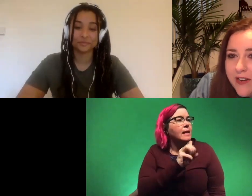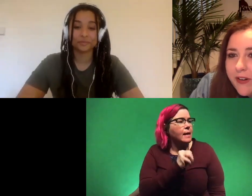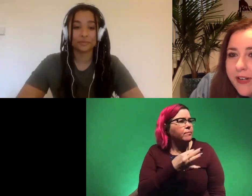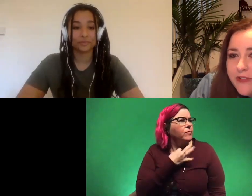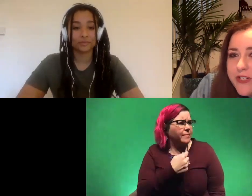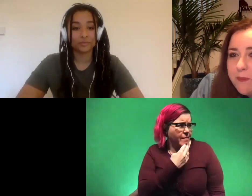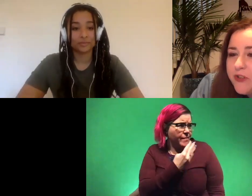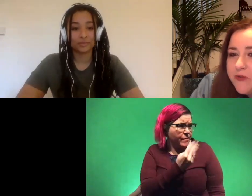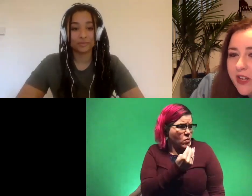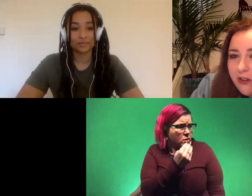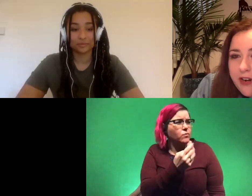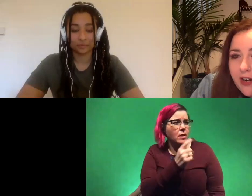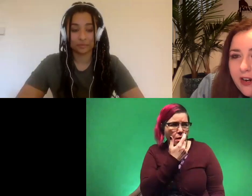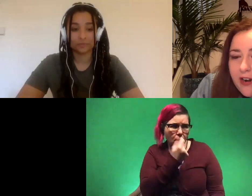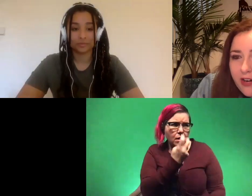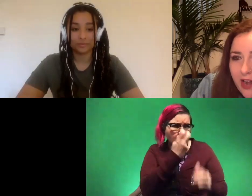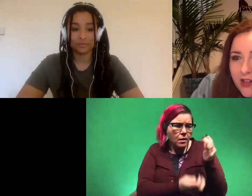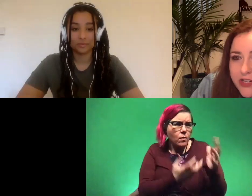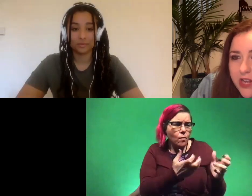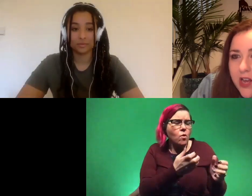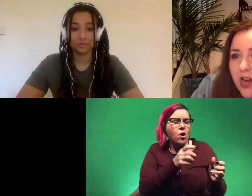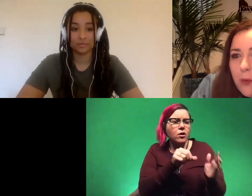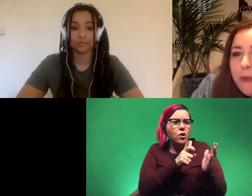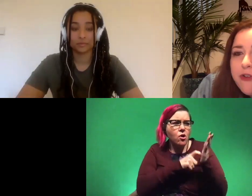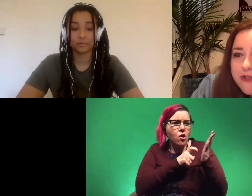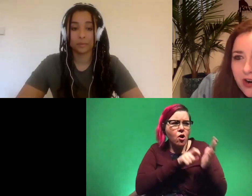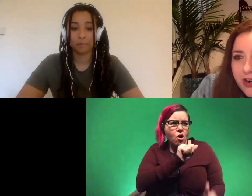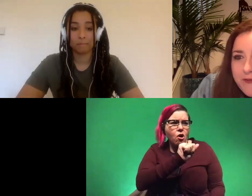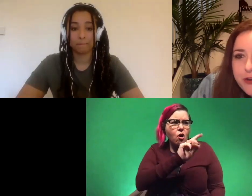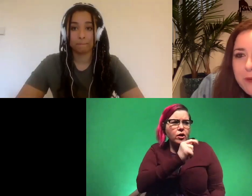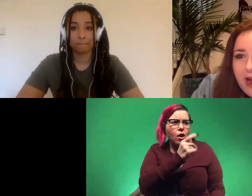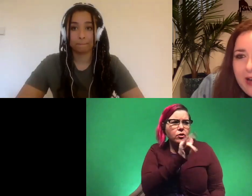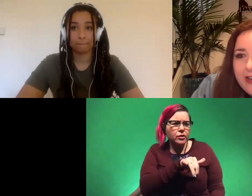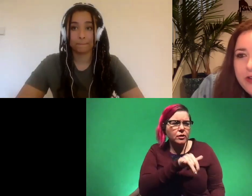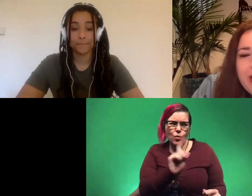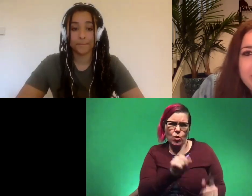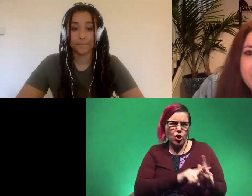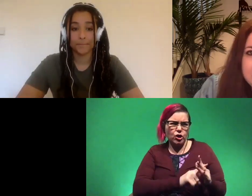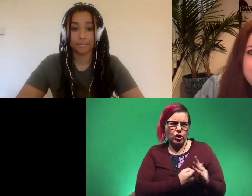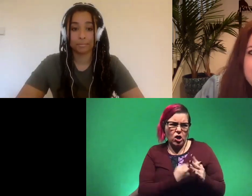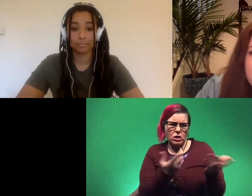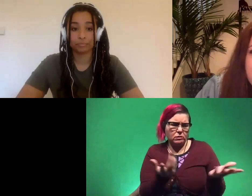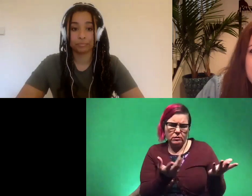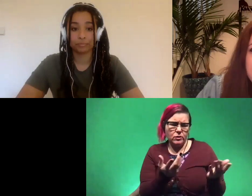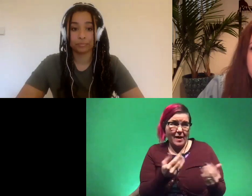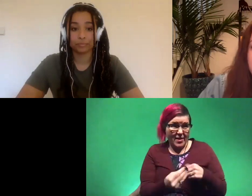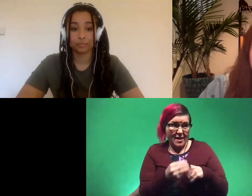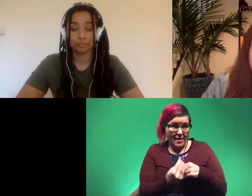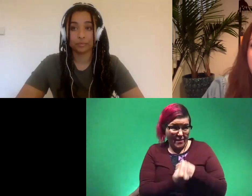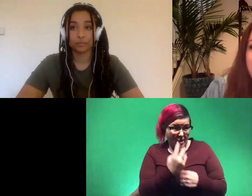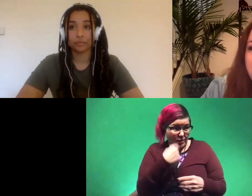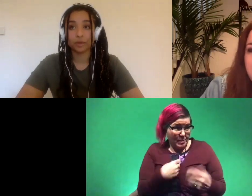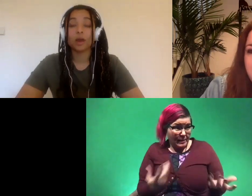14 and very interested in pursuing a career in archaeology where would you start if you could go back and give any advice for someone in that position